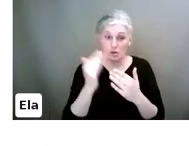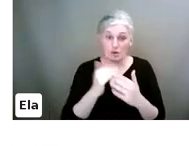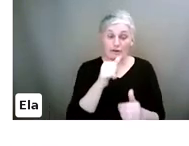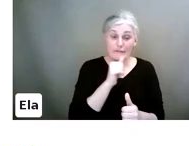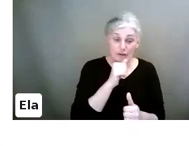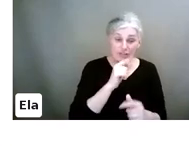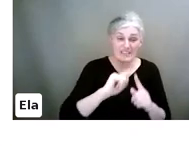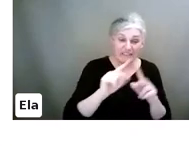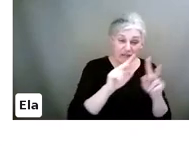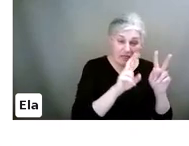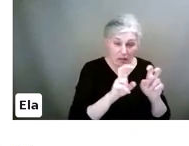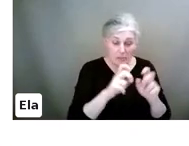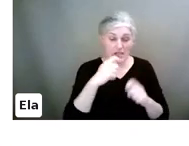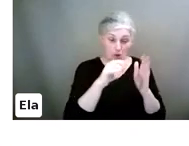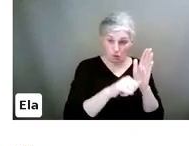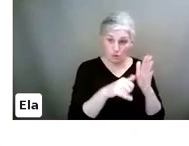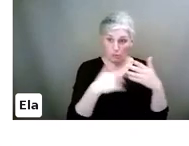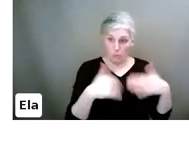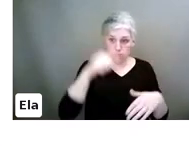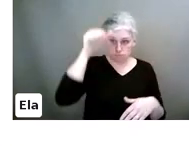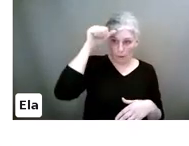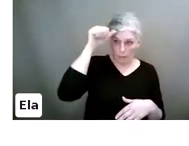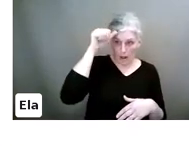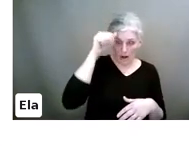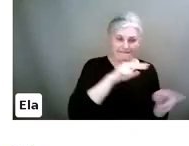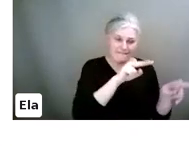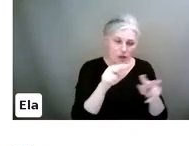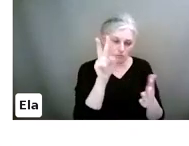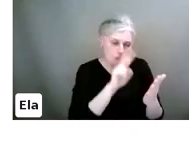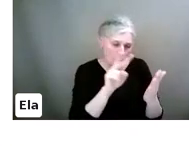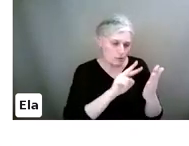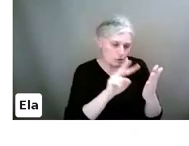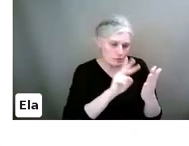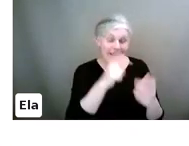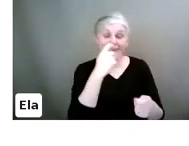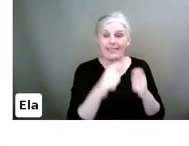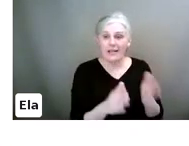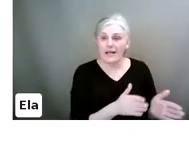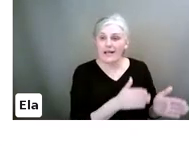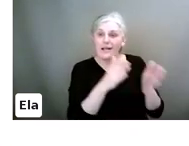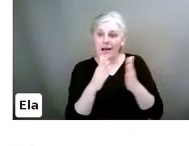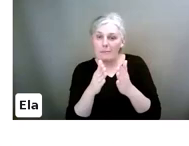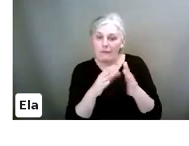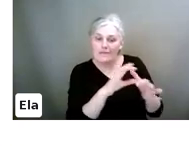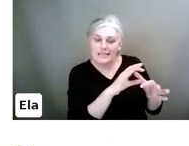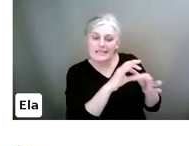and different things, but YouTube would have been a big one, videos, and then they slowly got into the social area.